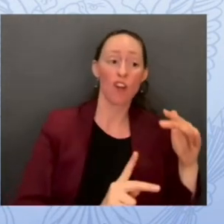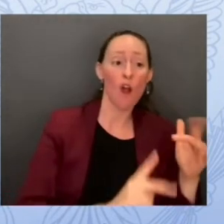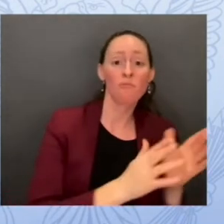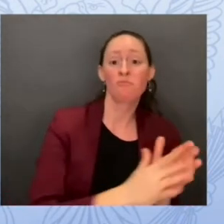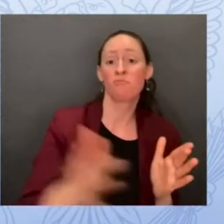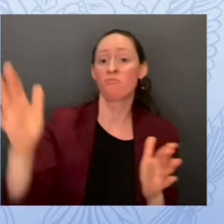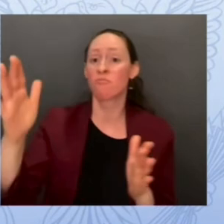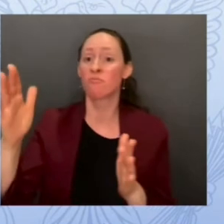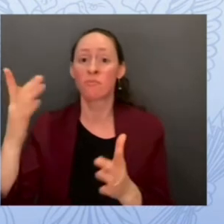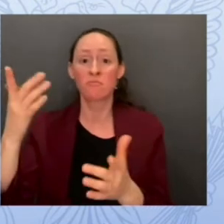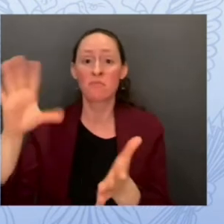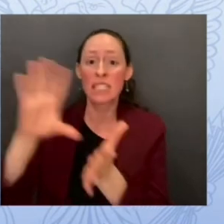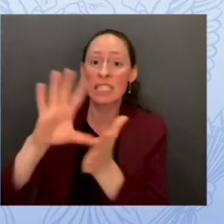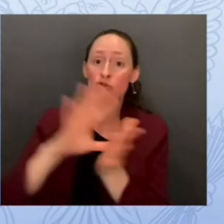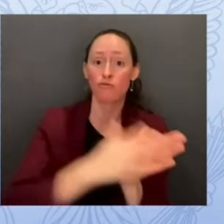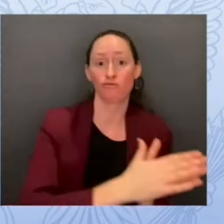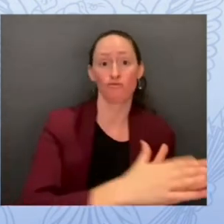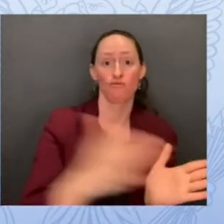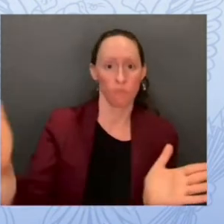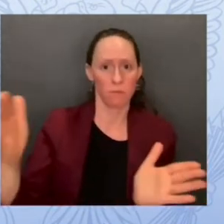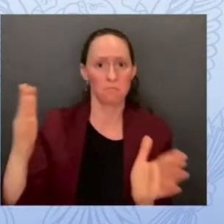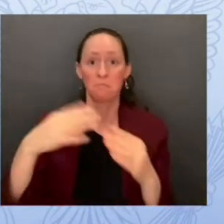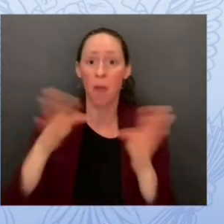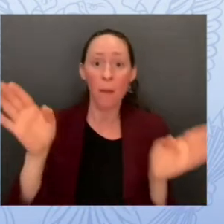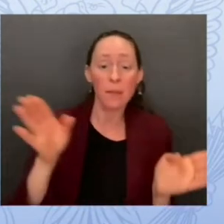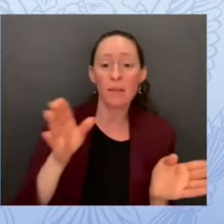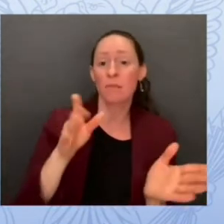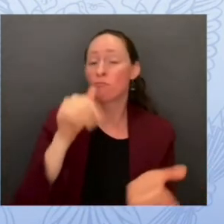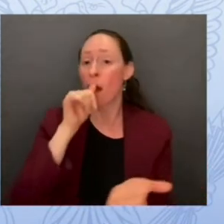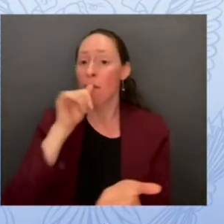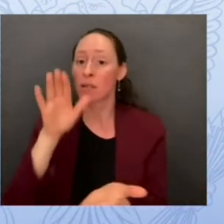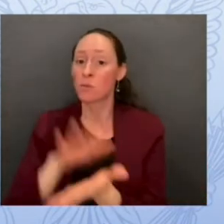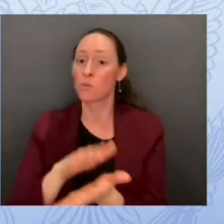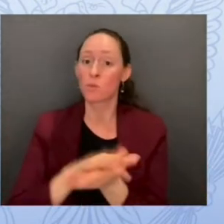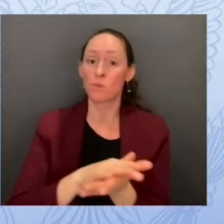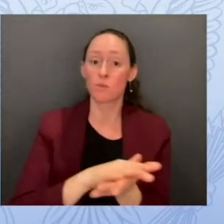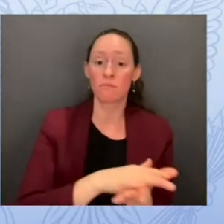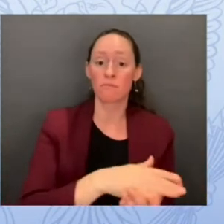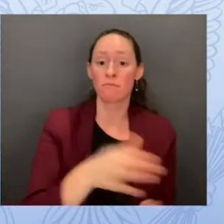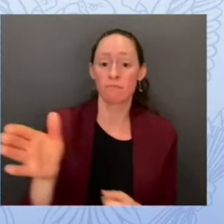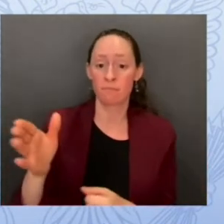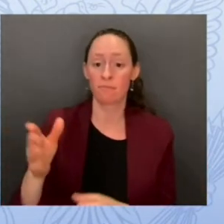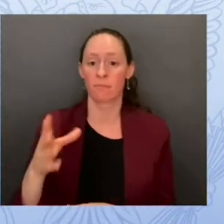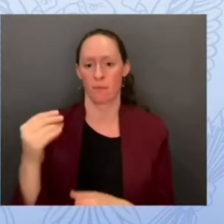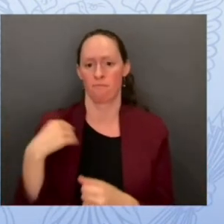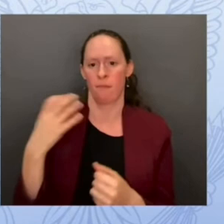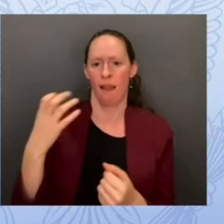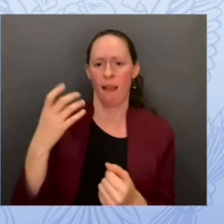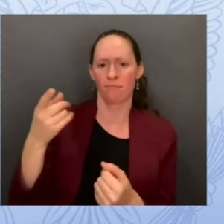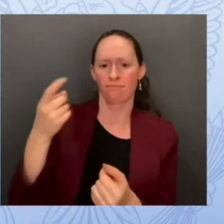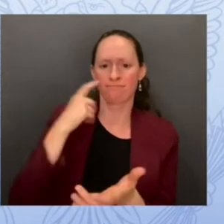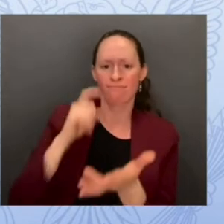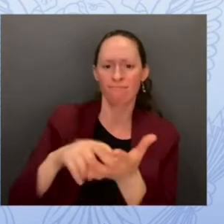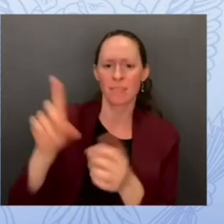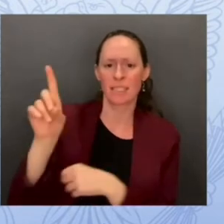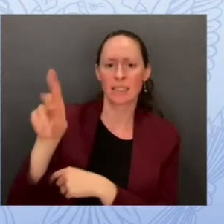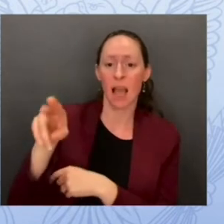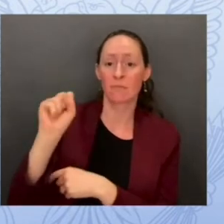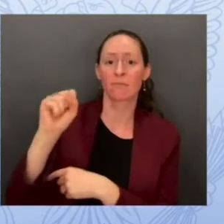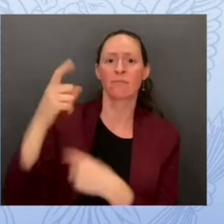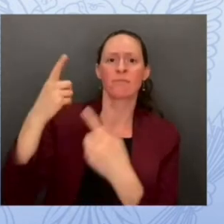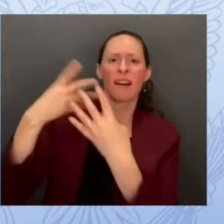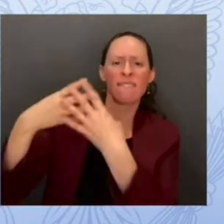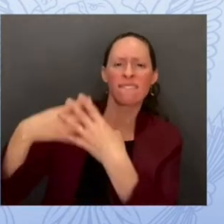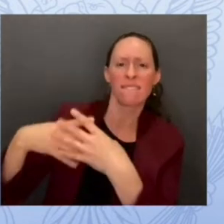faster safer internet browsing i'm here today with my colleague matt schneider who's head of public sector sales and his team will be integral to helping